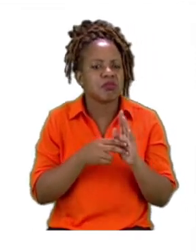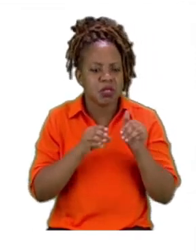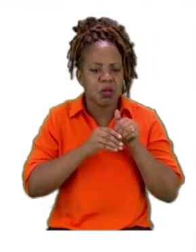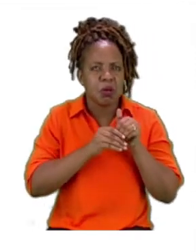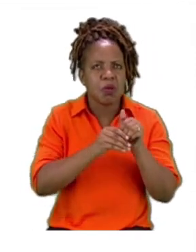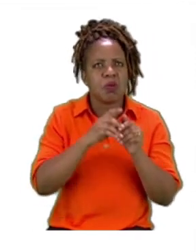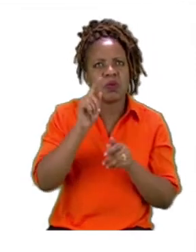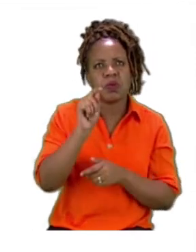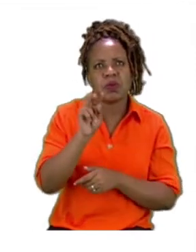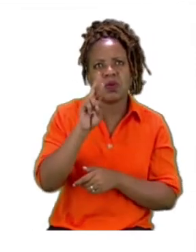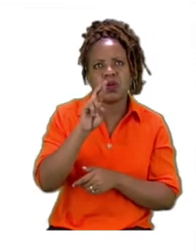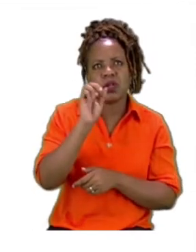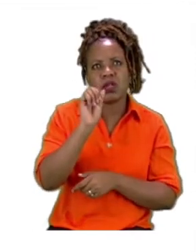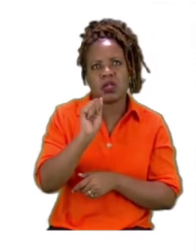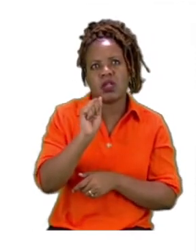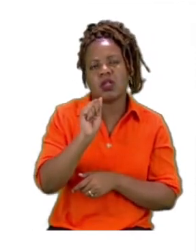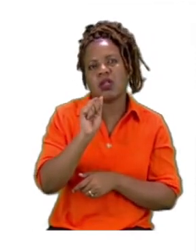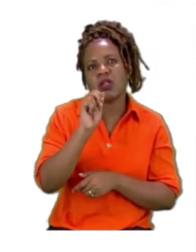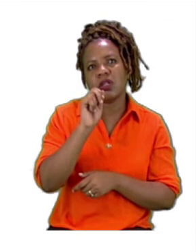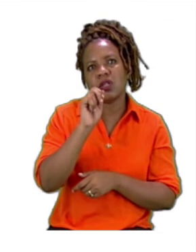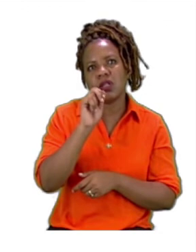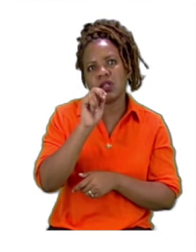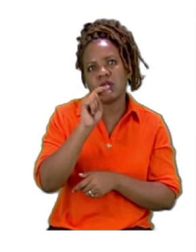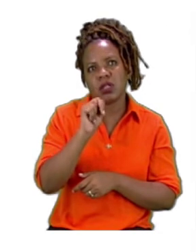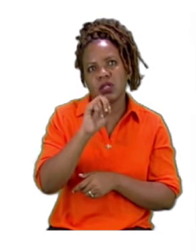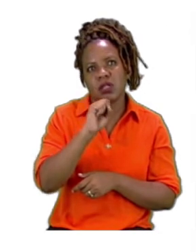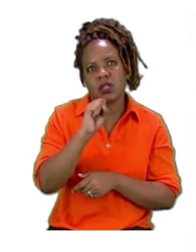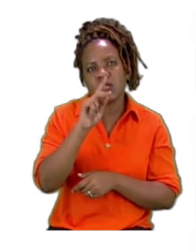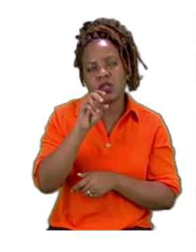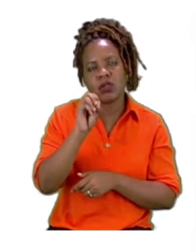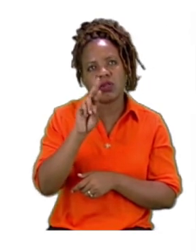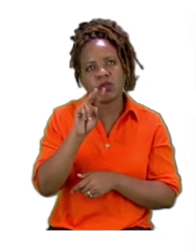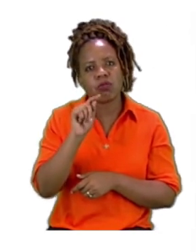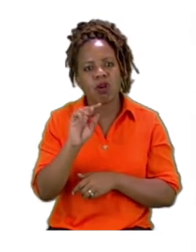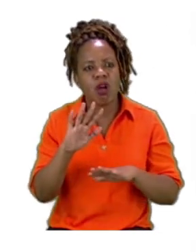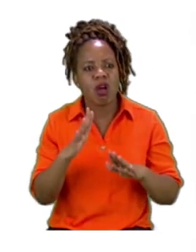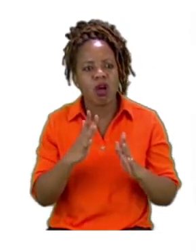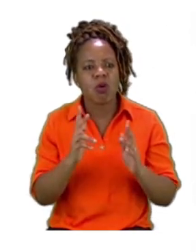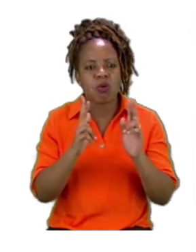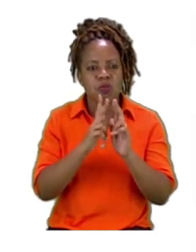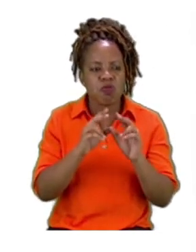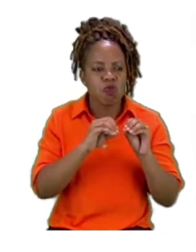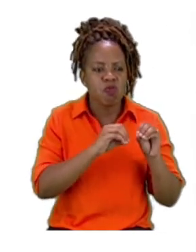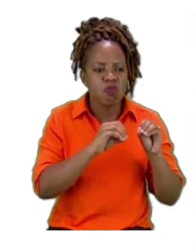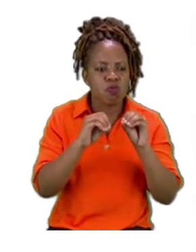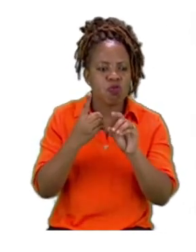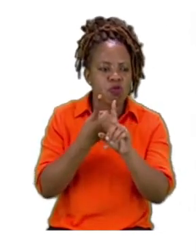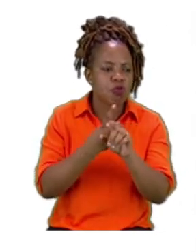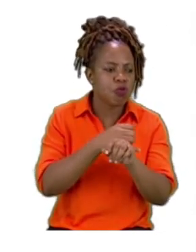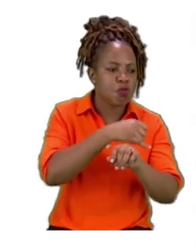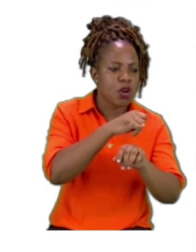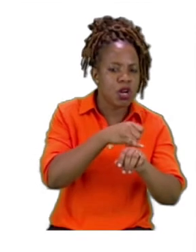is how people get from one place to another. That's why there are many different types